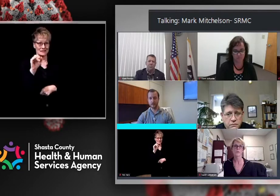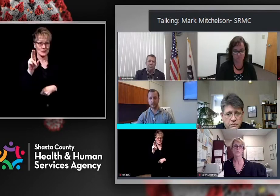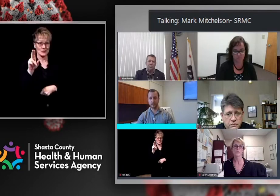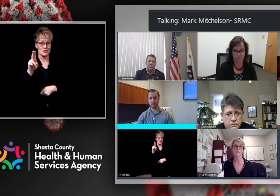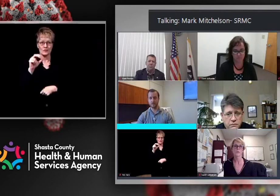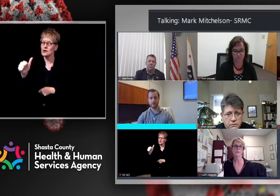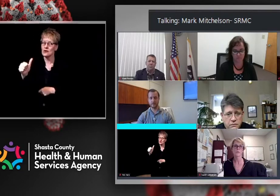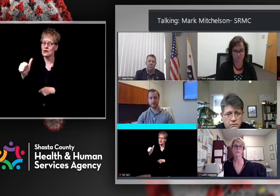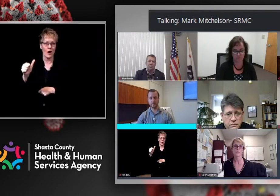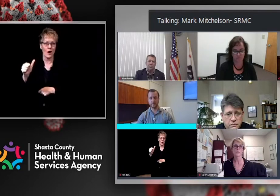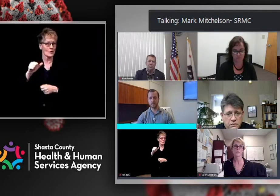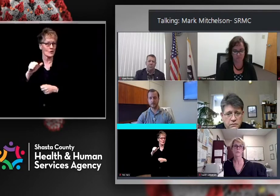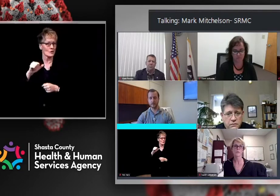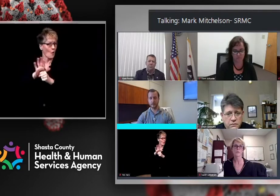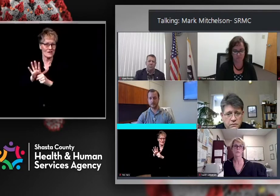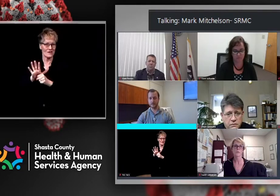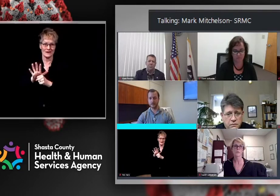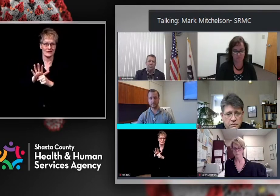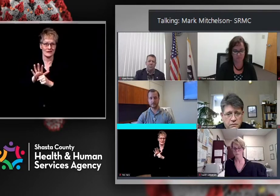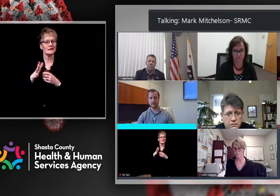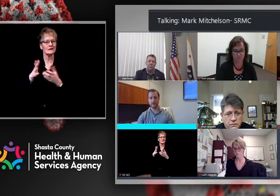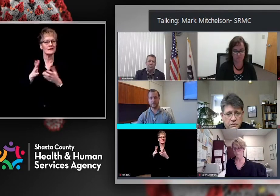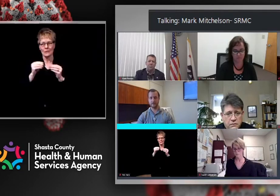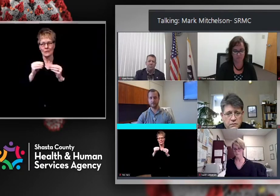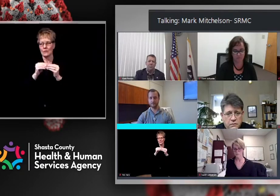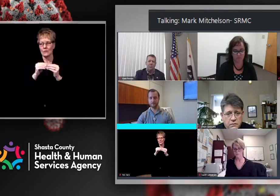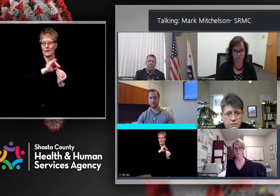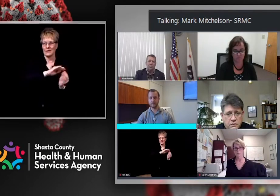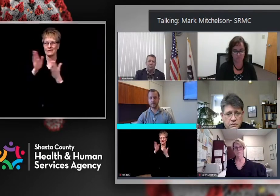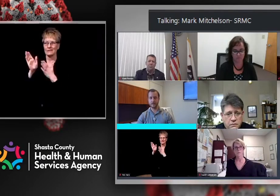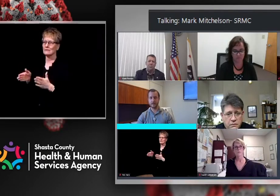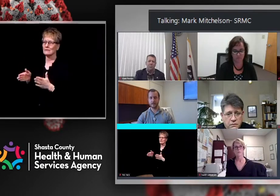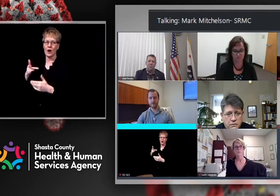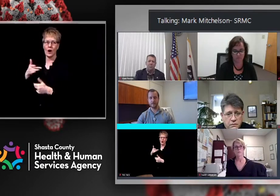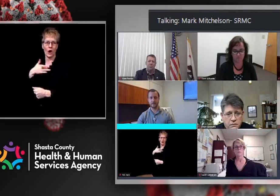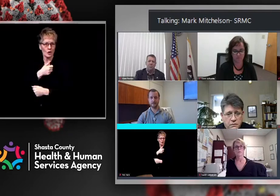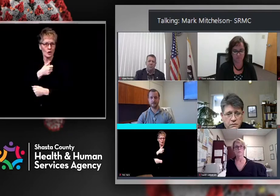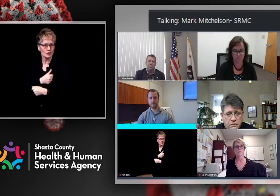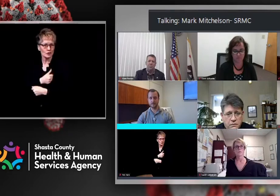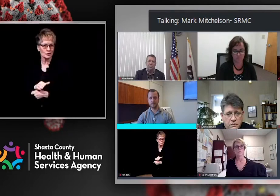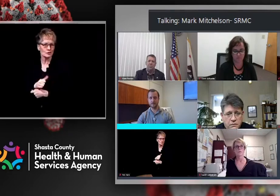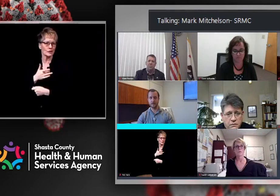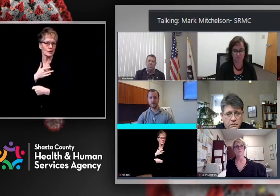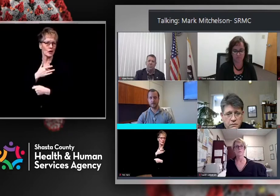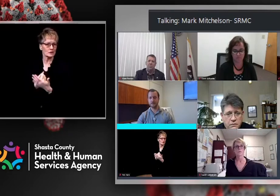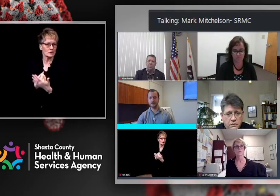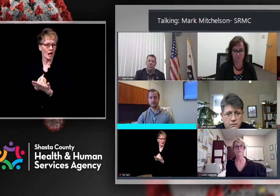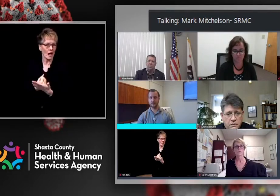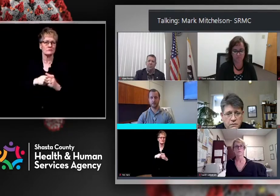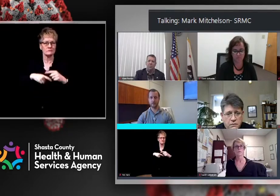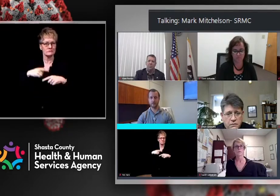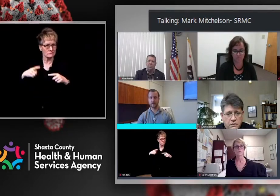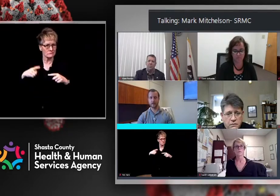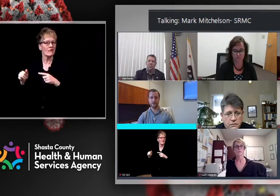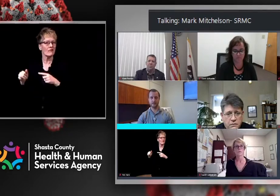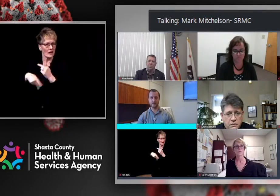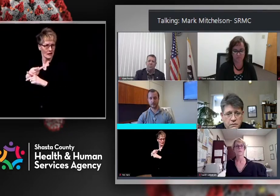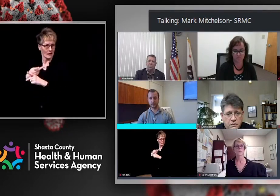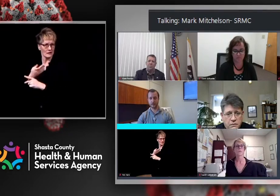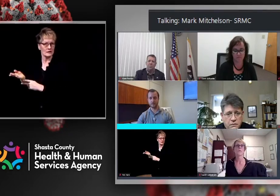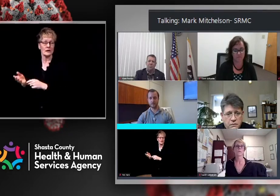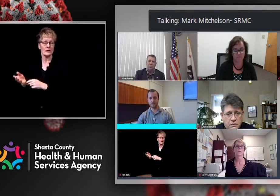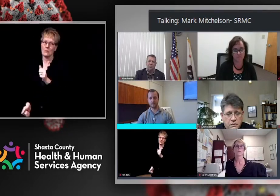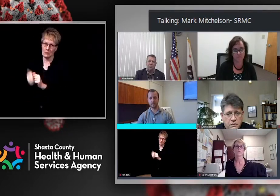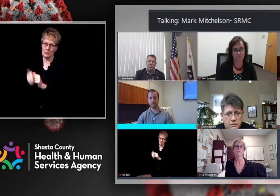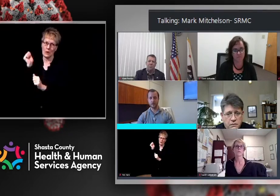heart surgeries, the heart attacks, anything that typically gets an ICU, that's still the majority of cases in